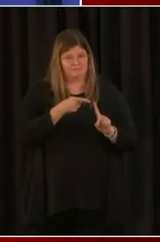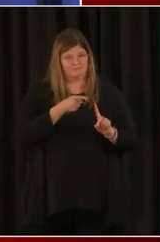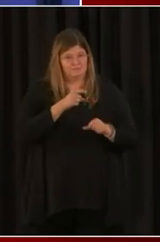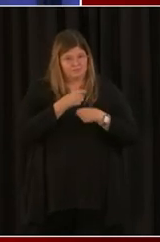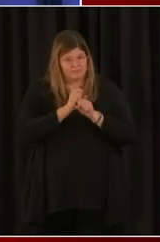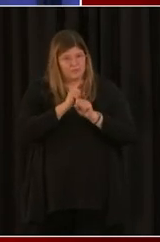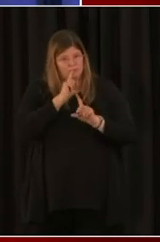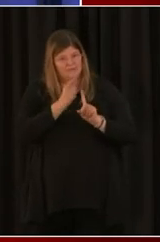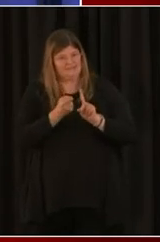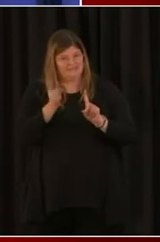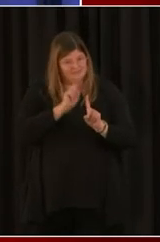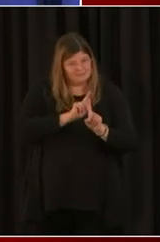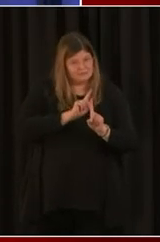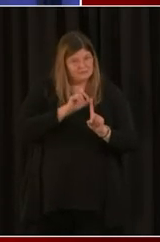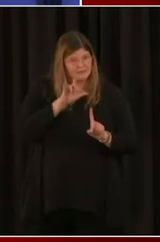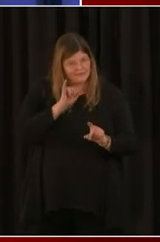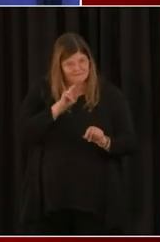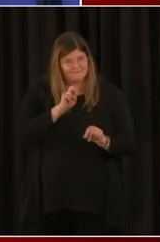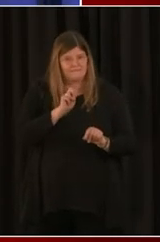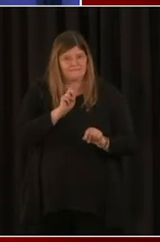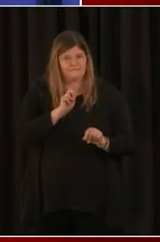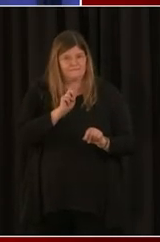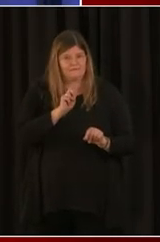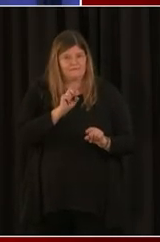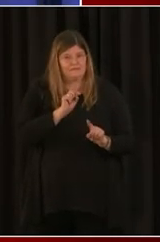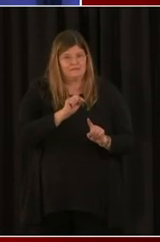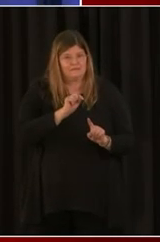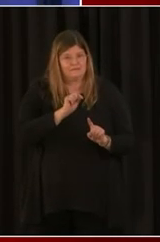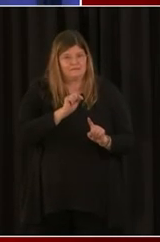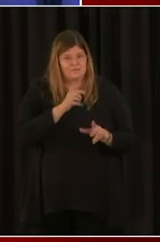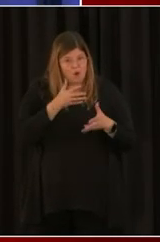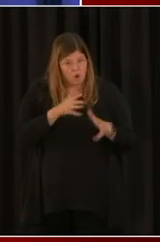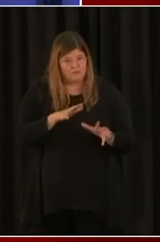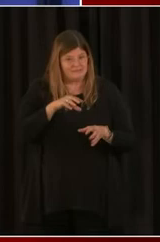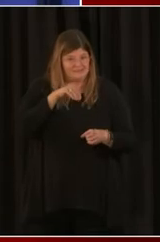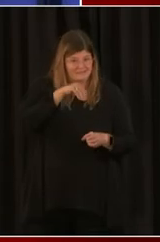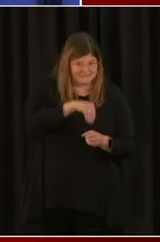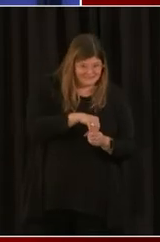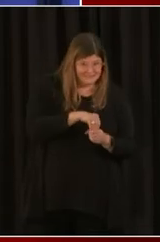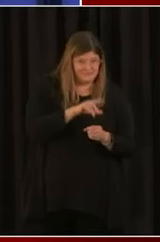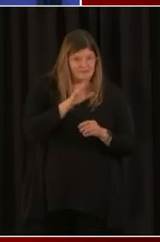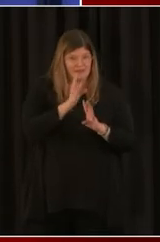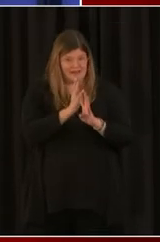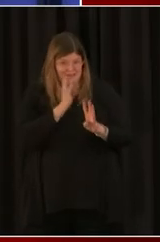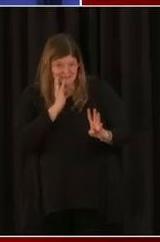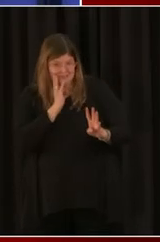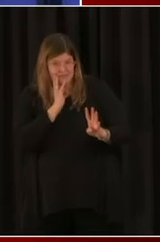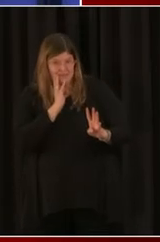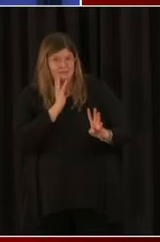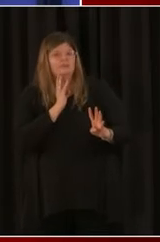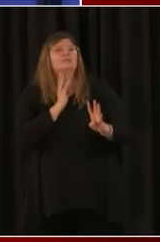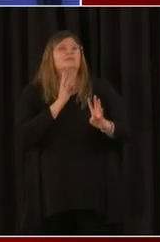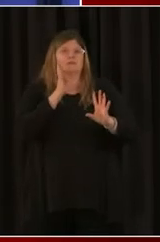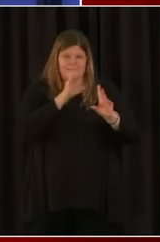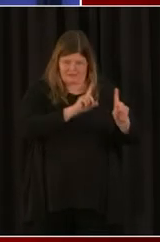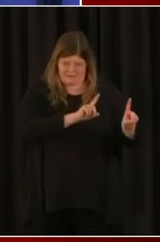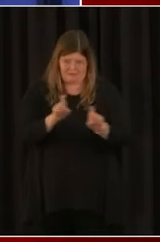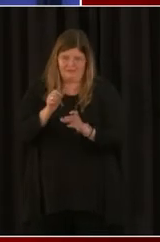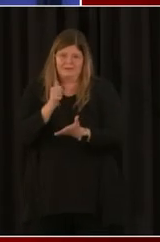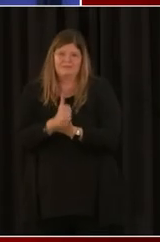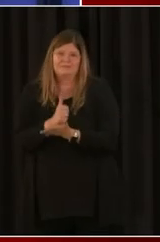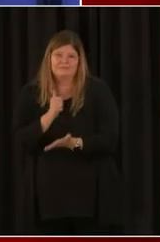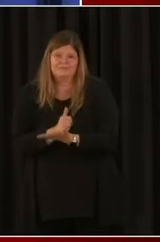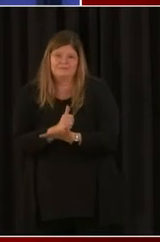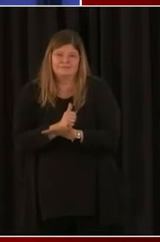and then get help while you're in line so you don't miss this opportunity. I know, that's great advice. And is there a, so for the group that